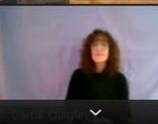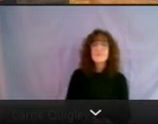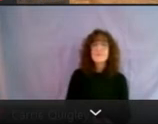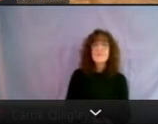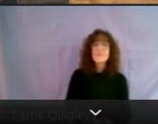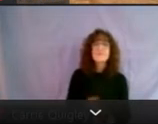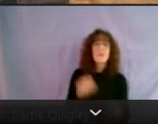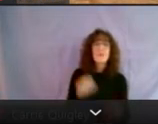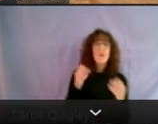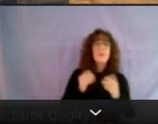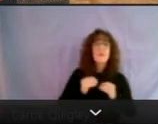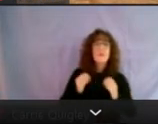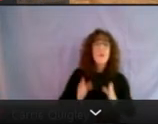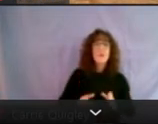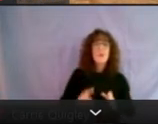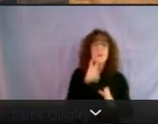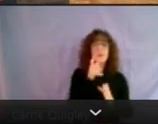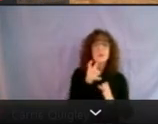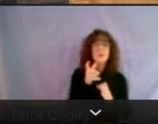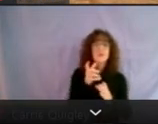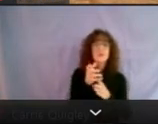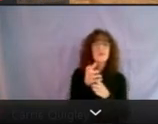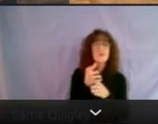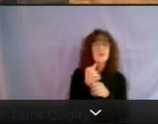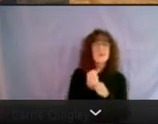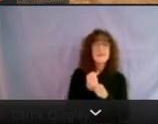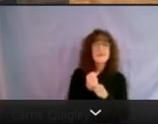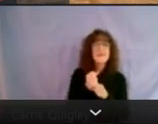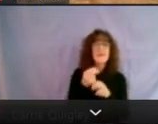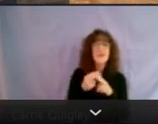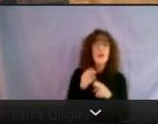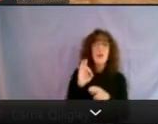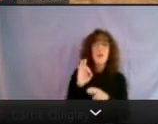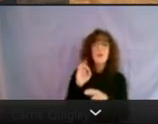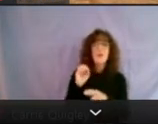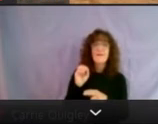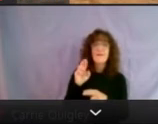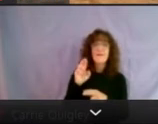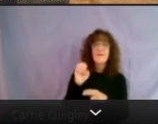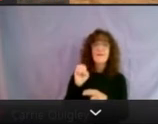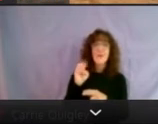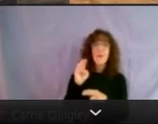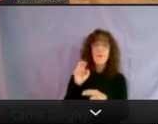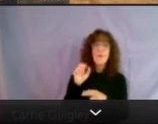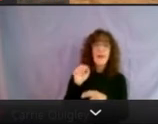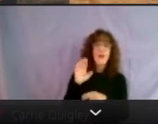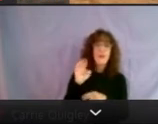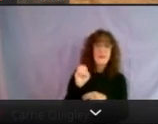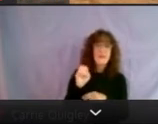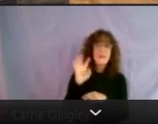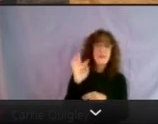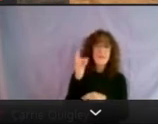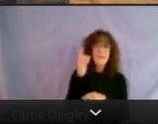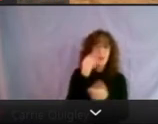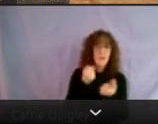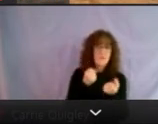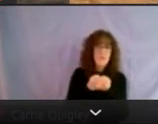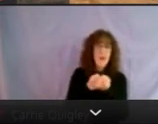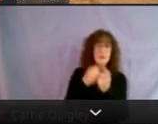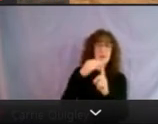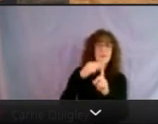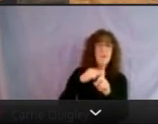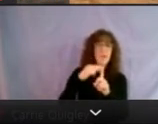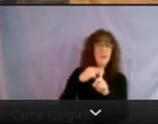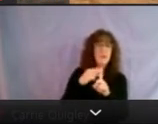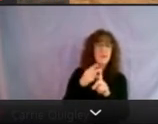property owners that receive forbearance, uh, on a multifamily federal, federal backed mortgage loan, the,